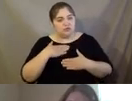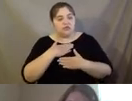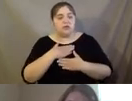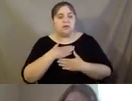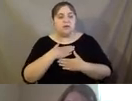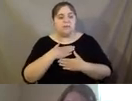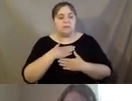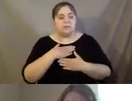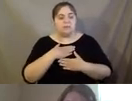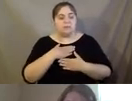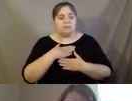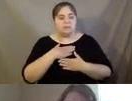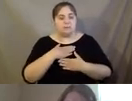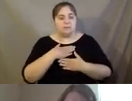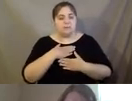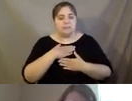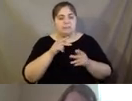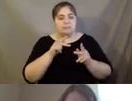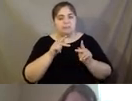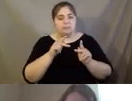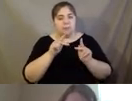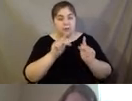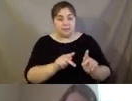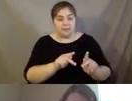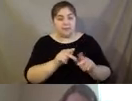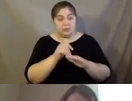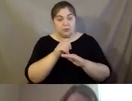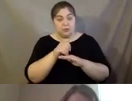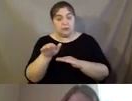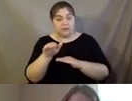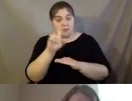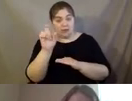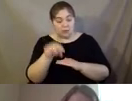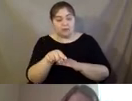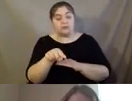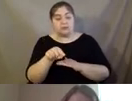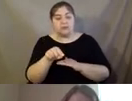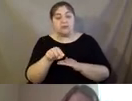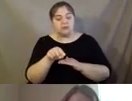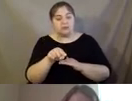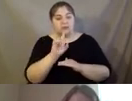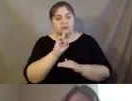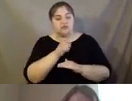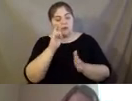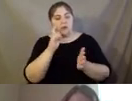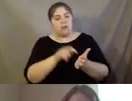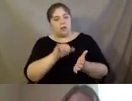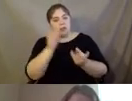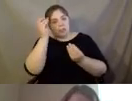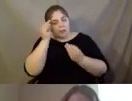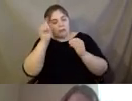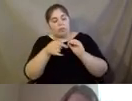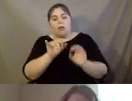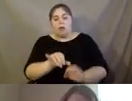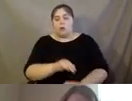you know, the anonymous attendee who, who just put that out there for all to just take a moment to think about it. I mean,